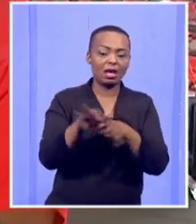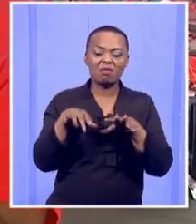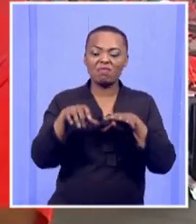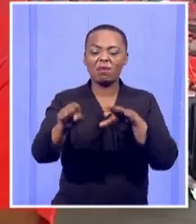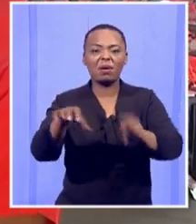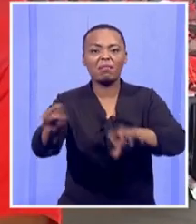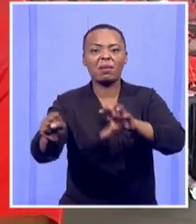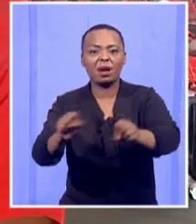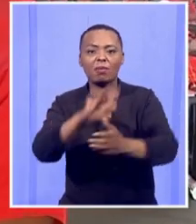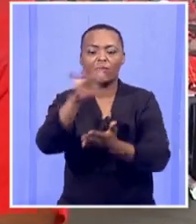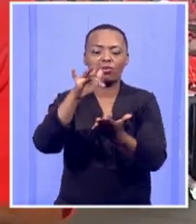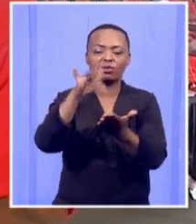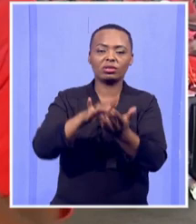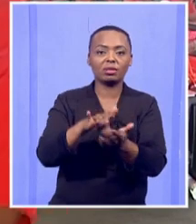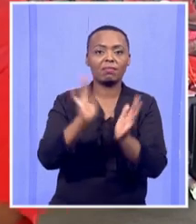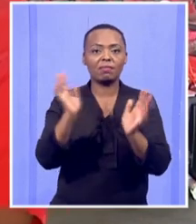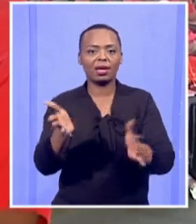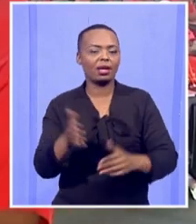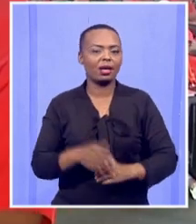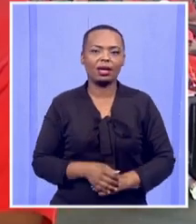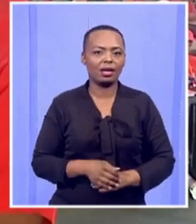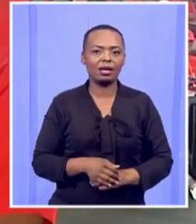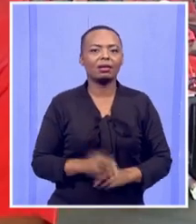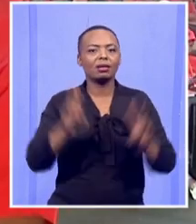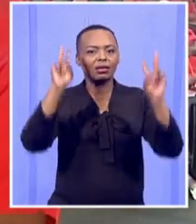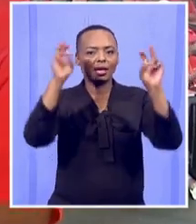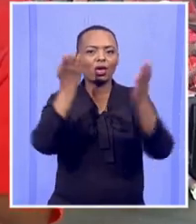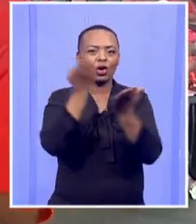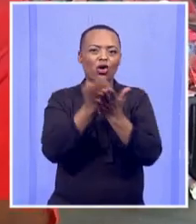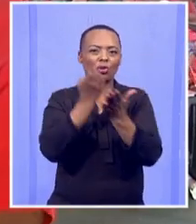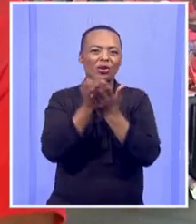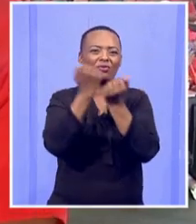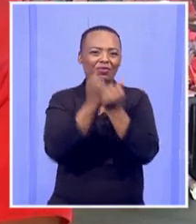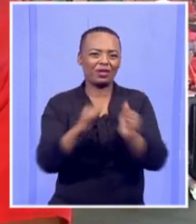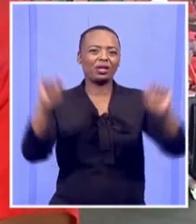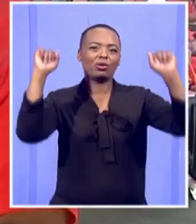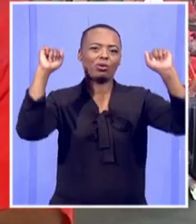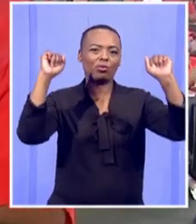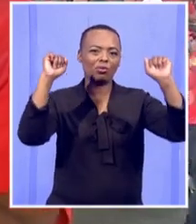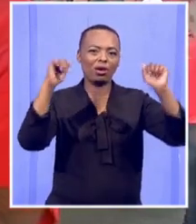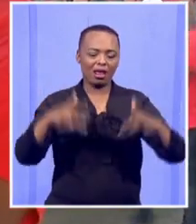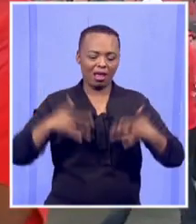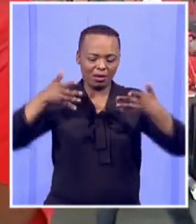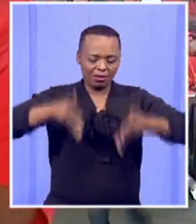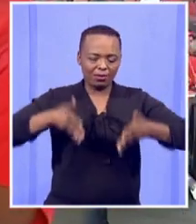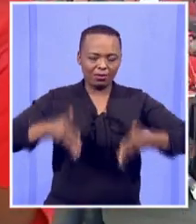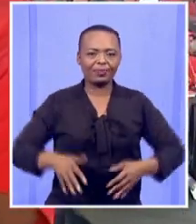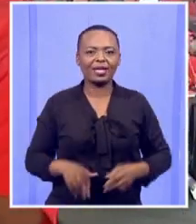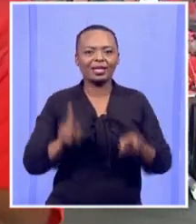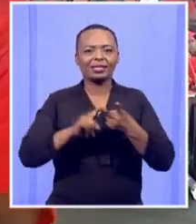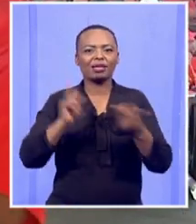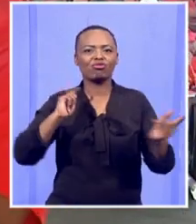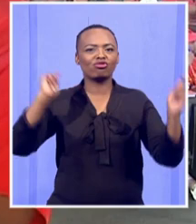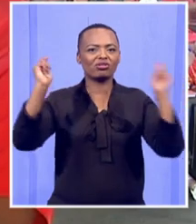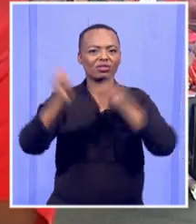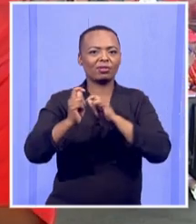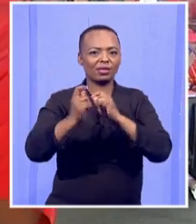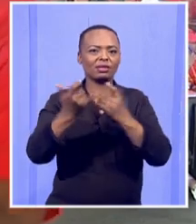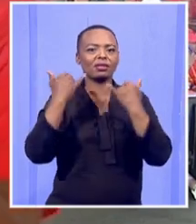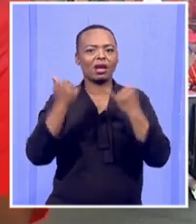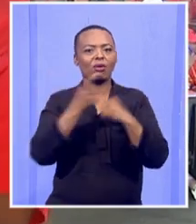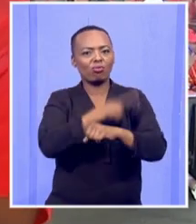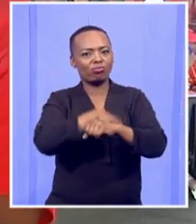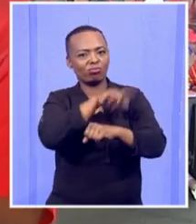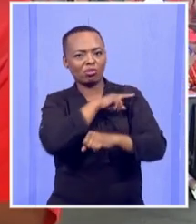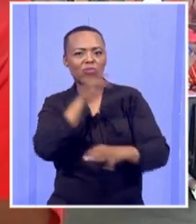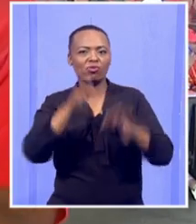It's about economic freedom in our lifetime, but amongst other things about transference of political power, economic power,